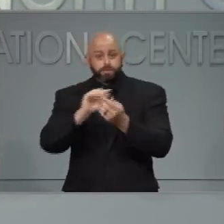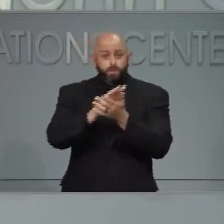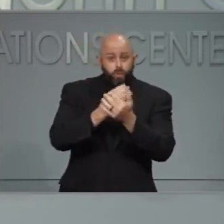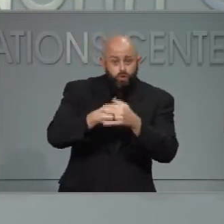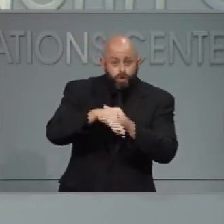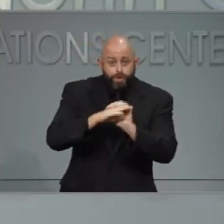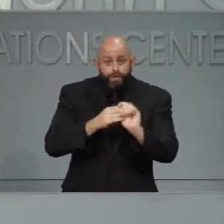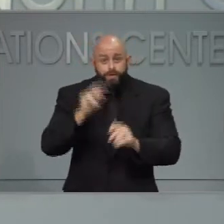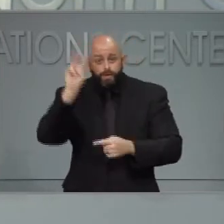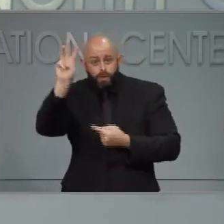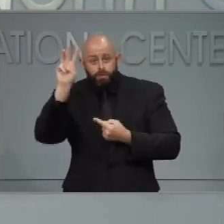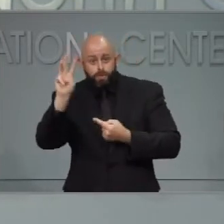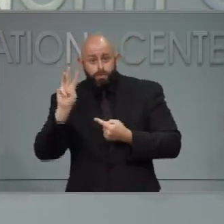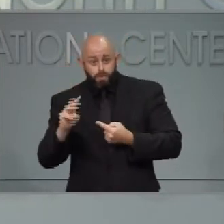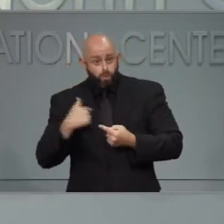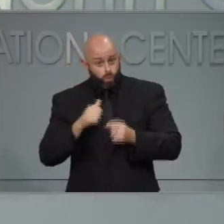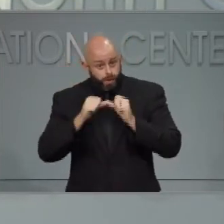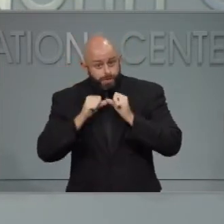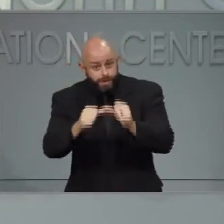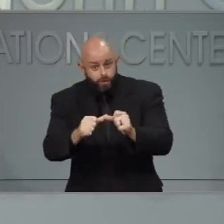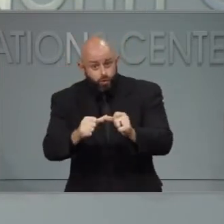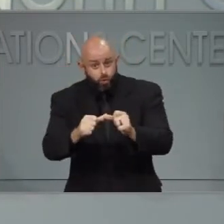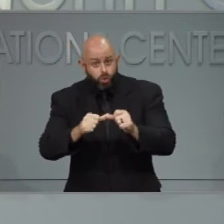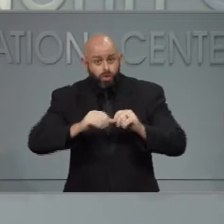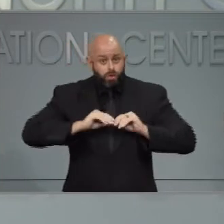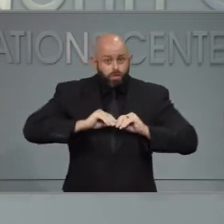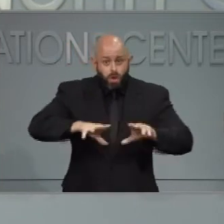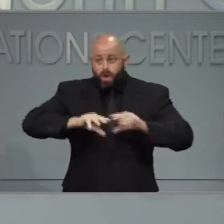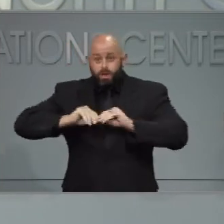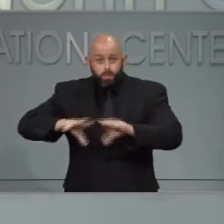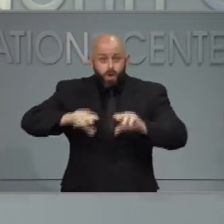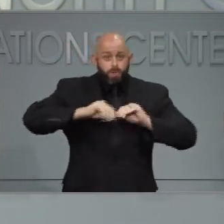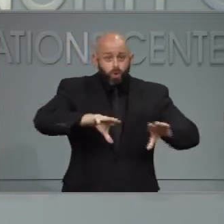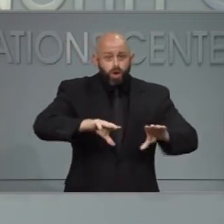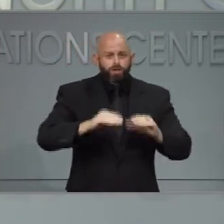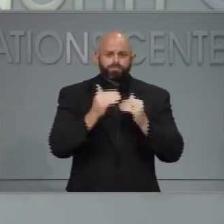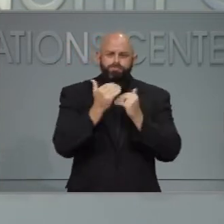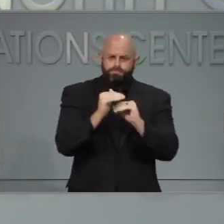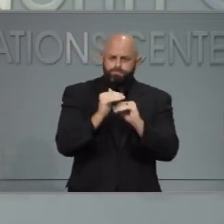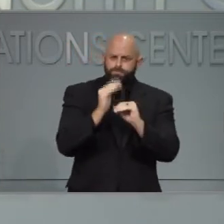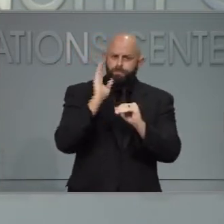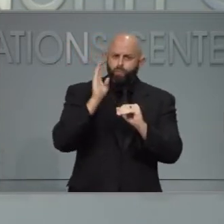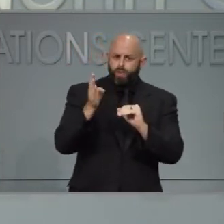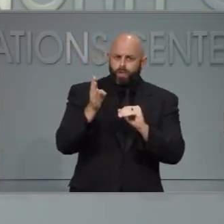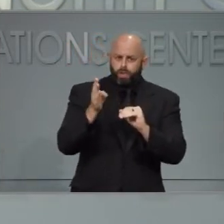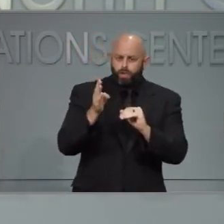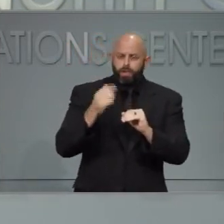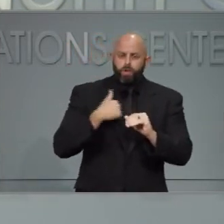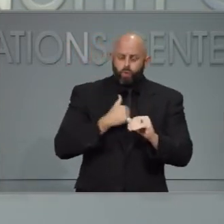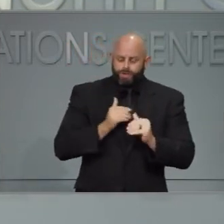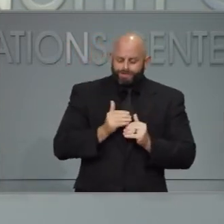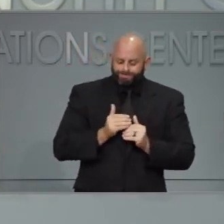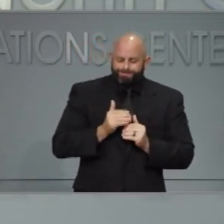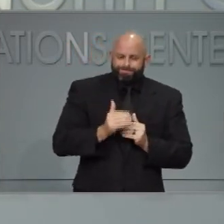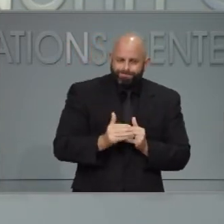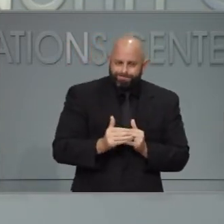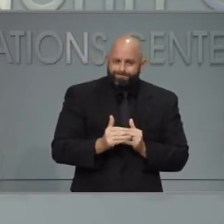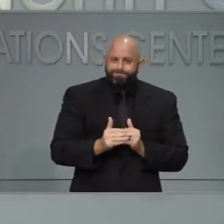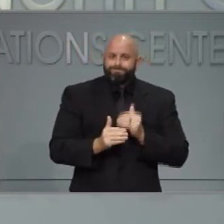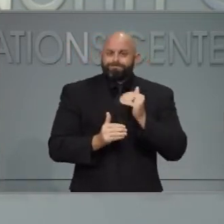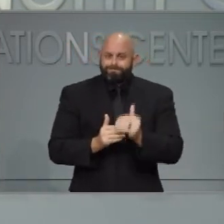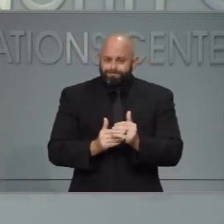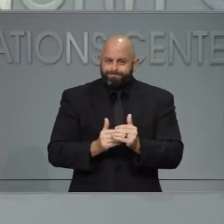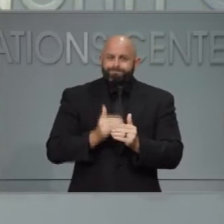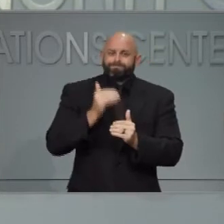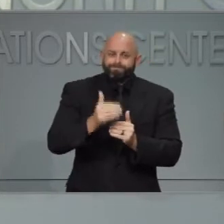washing our hands, these careful movements forward should not affect the